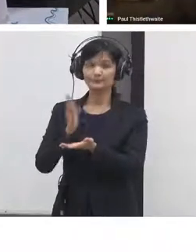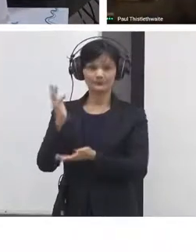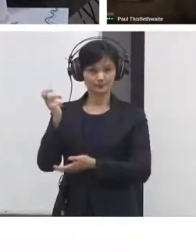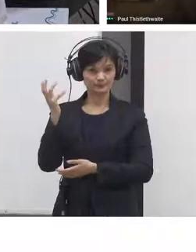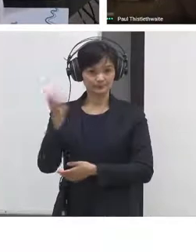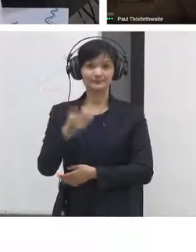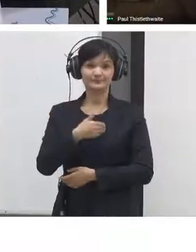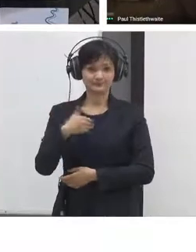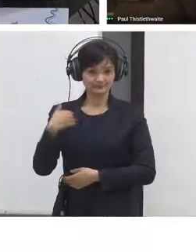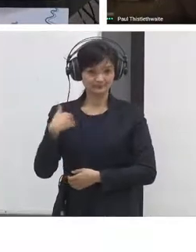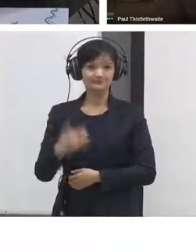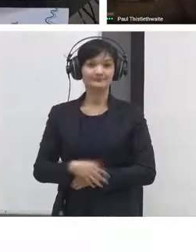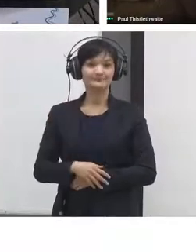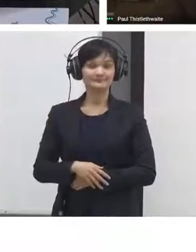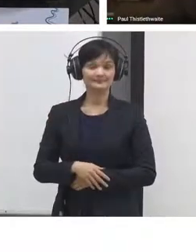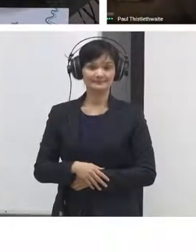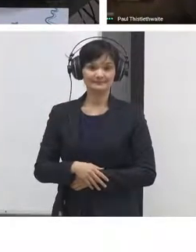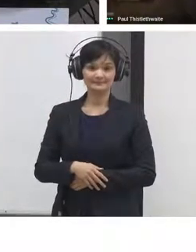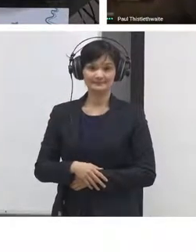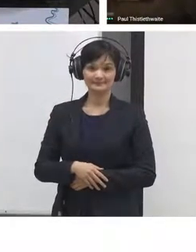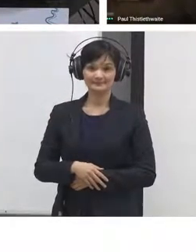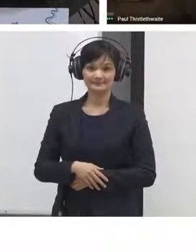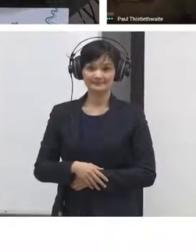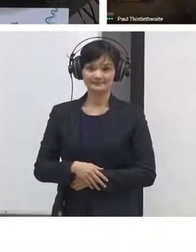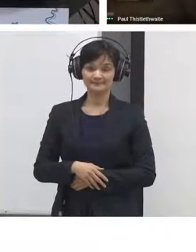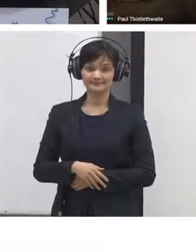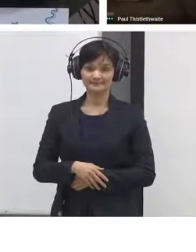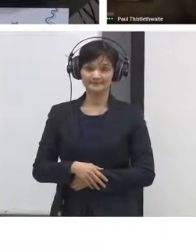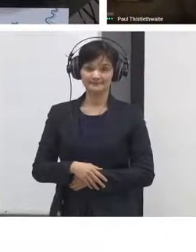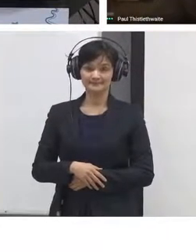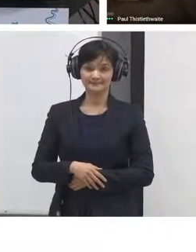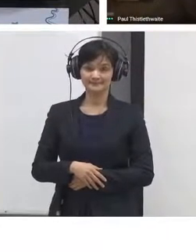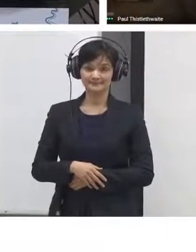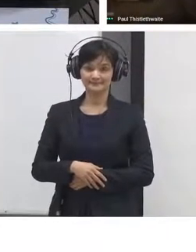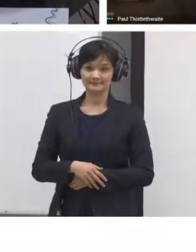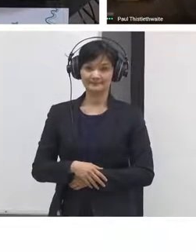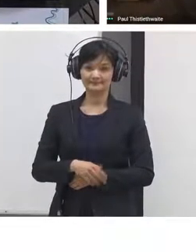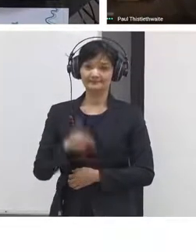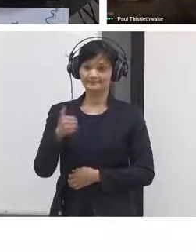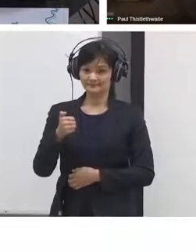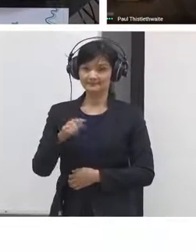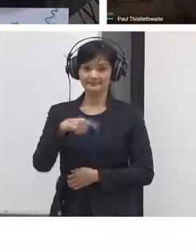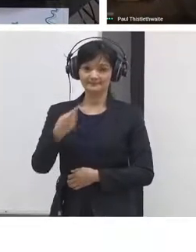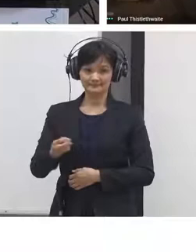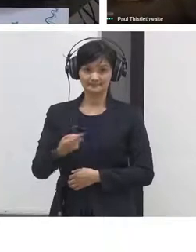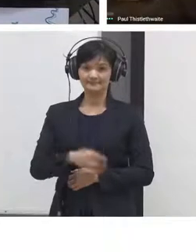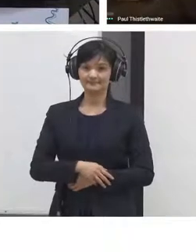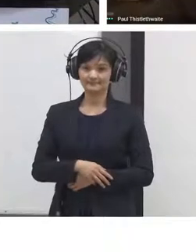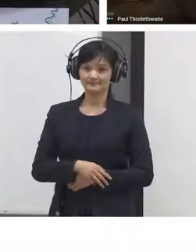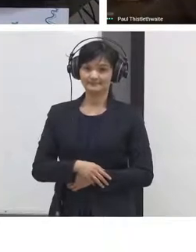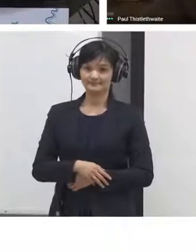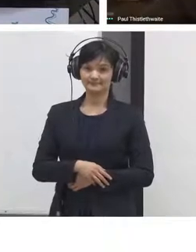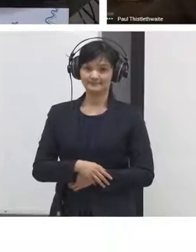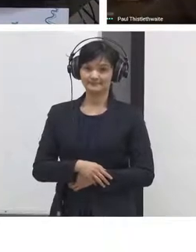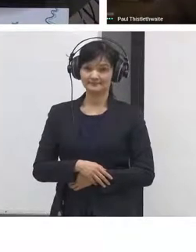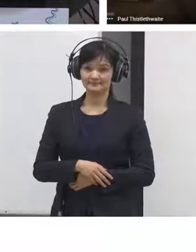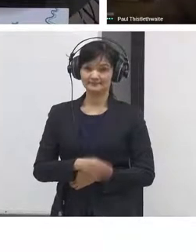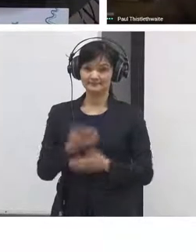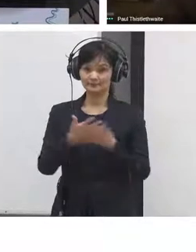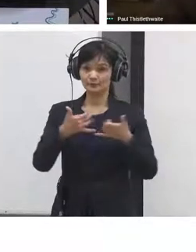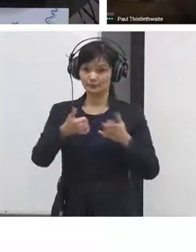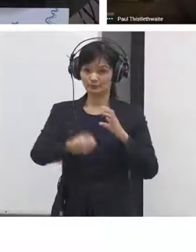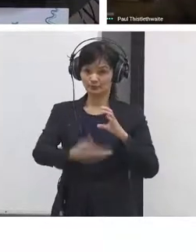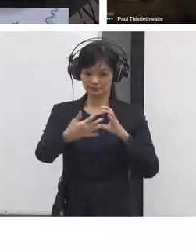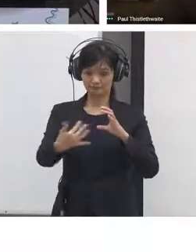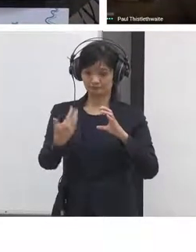okay thank you then we will go to the Slido and see the question on the Slido